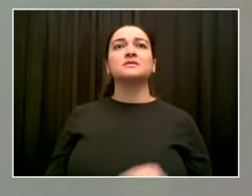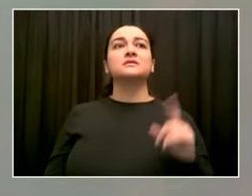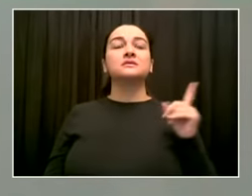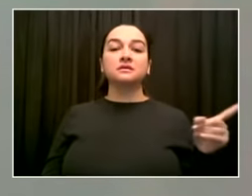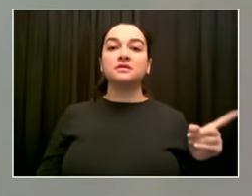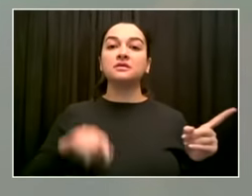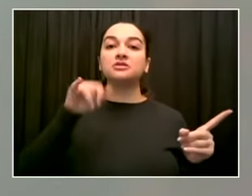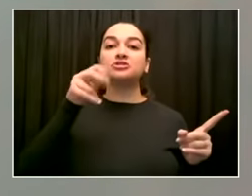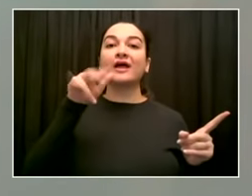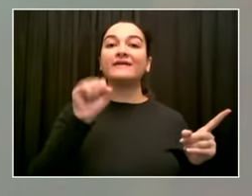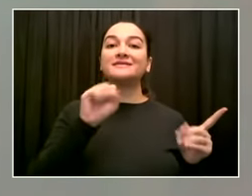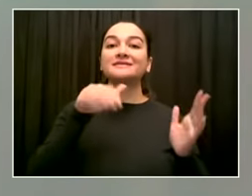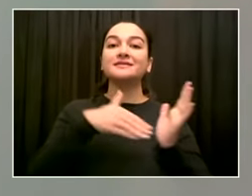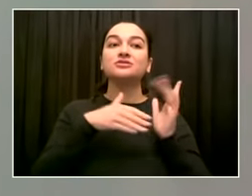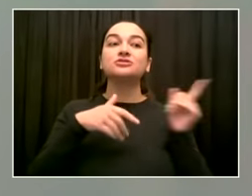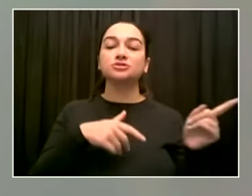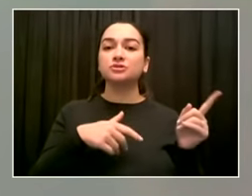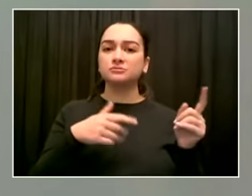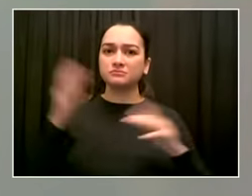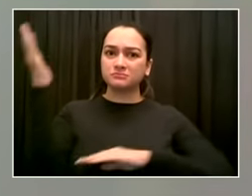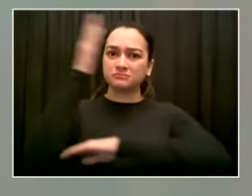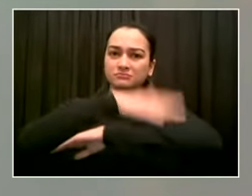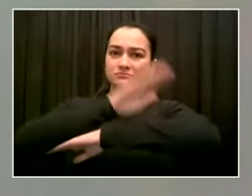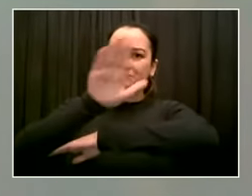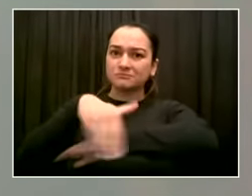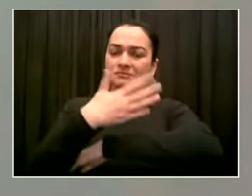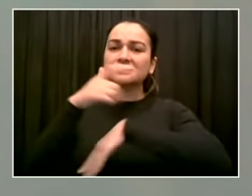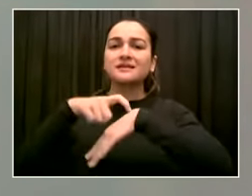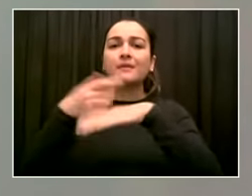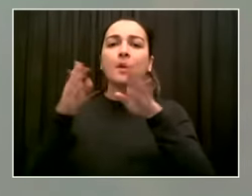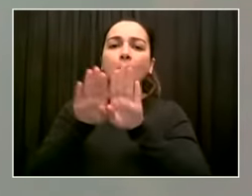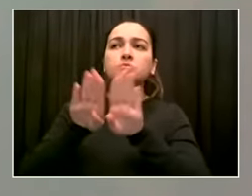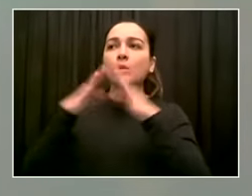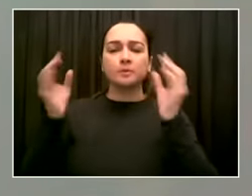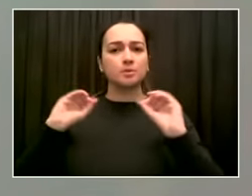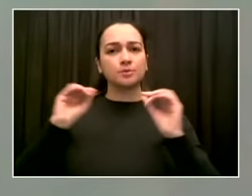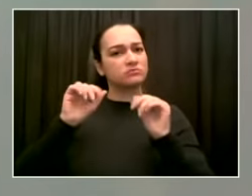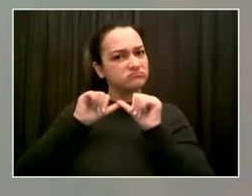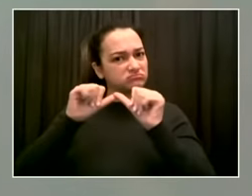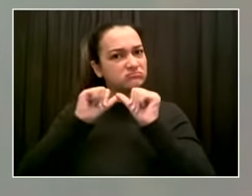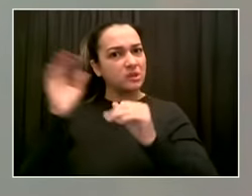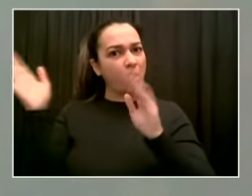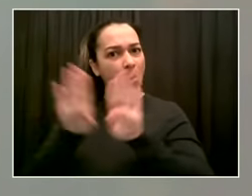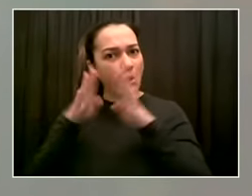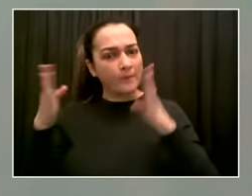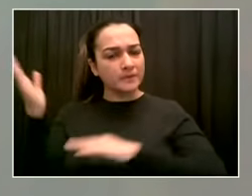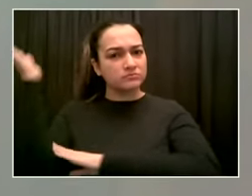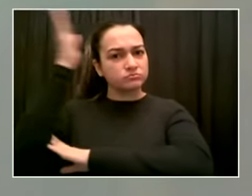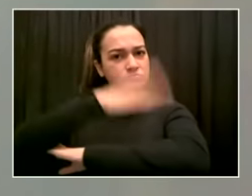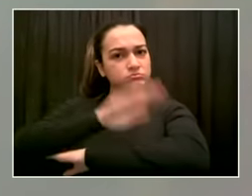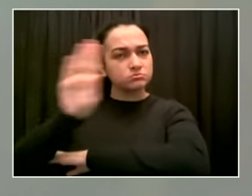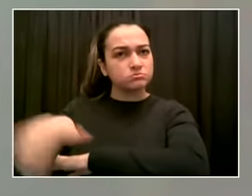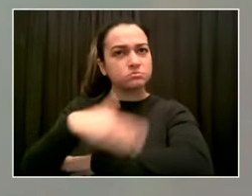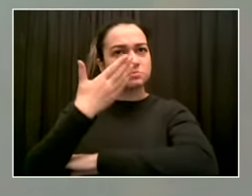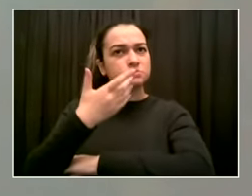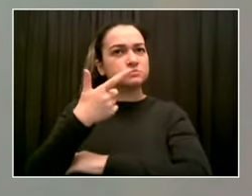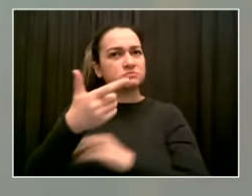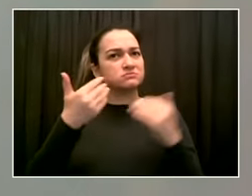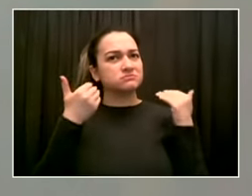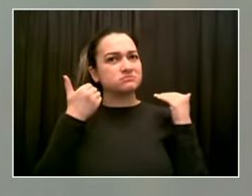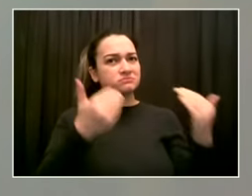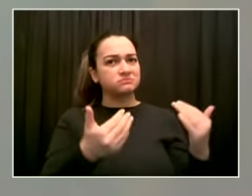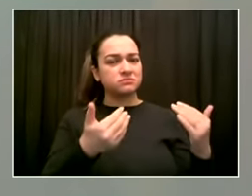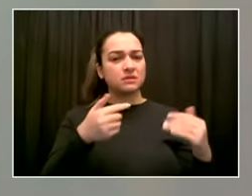really emphasize that is that we keep seeing, when you look at the outcomes that we care about the most, severe illness and death, all three